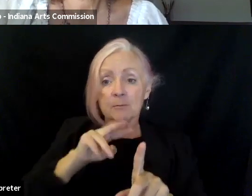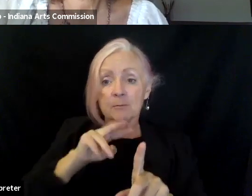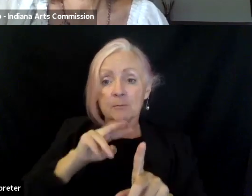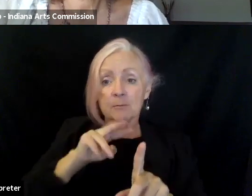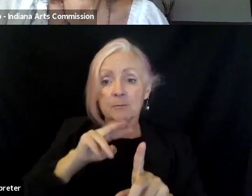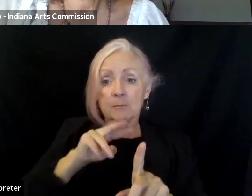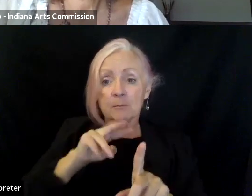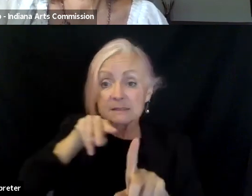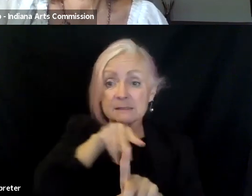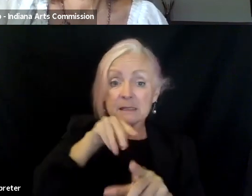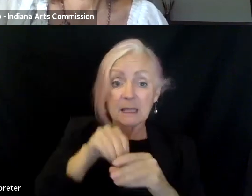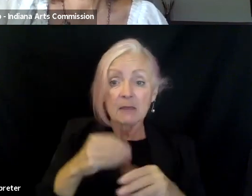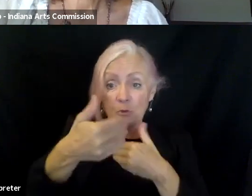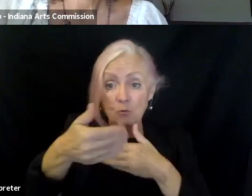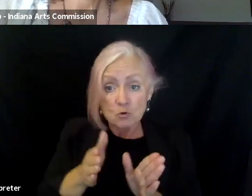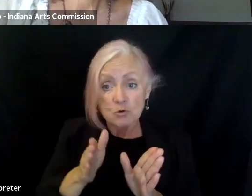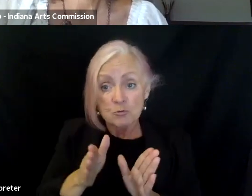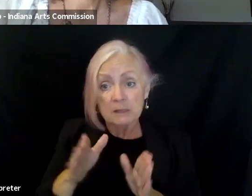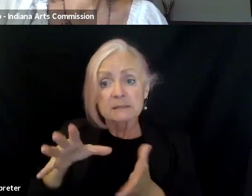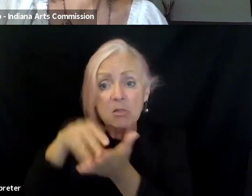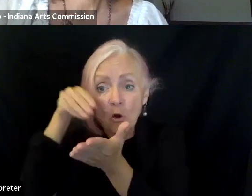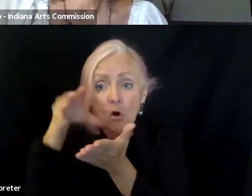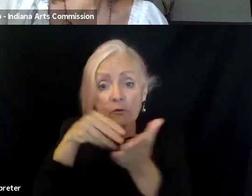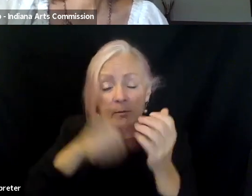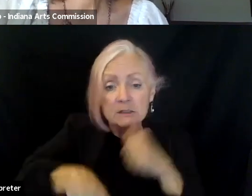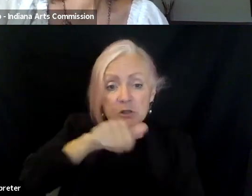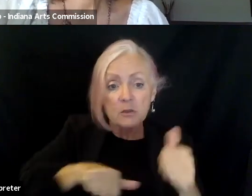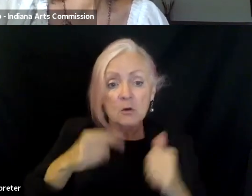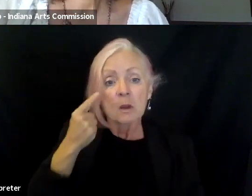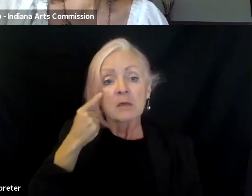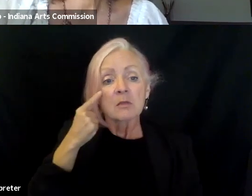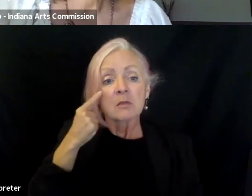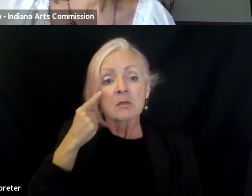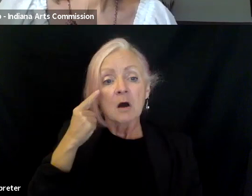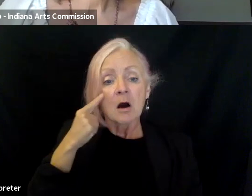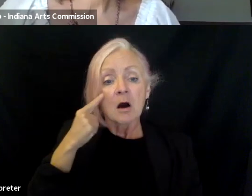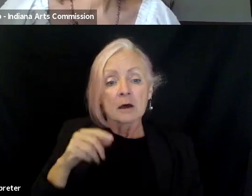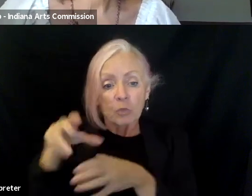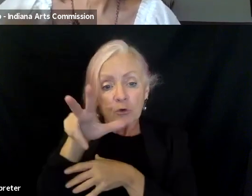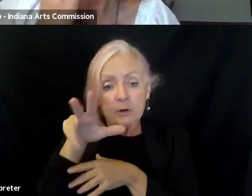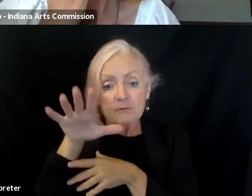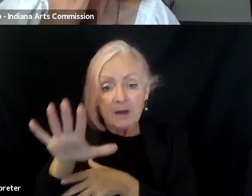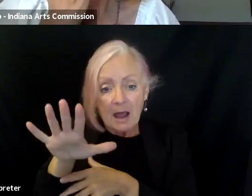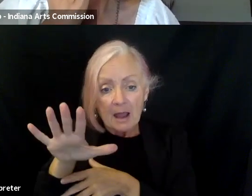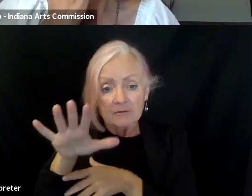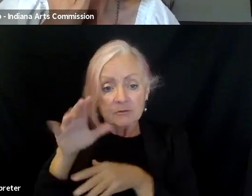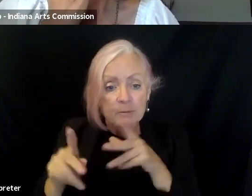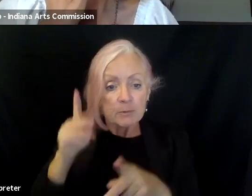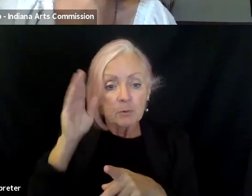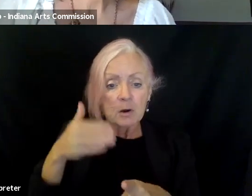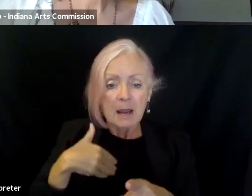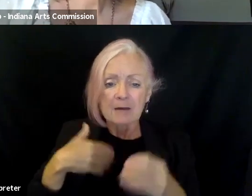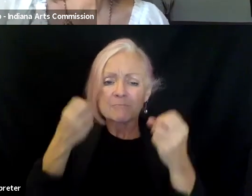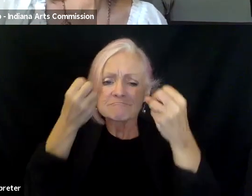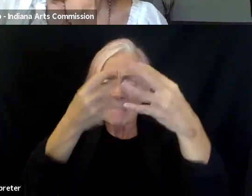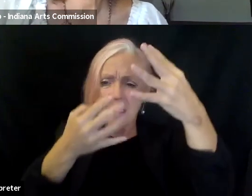made sense to us. And we decided that the cohort of 35, this is our first cohort, uh, individuals would have as many perspectives as